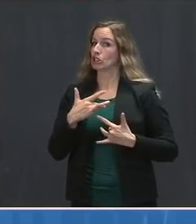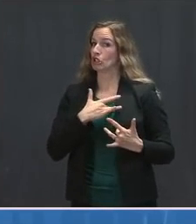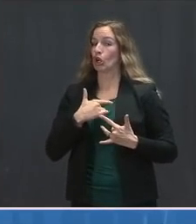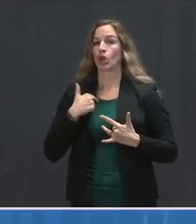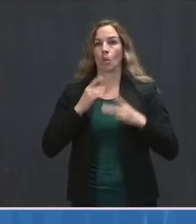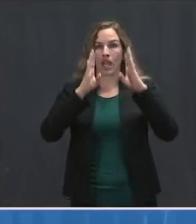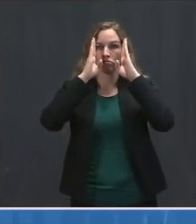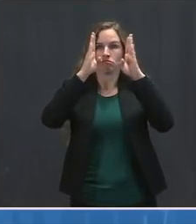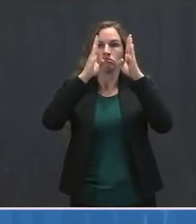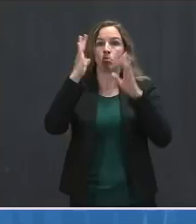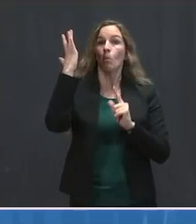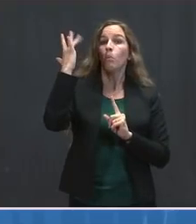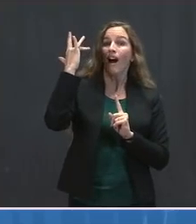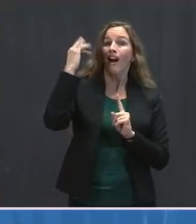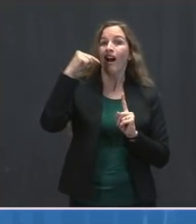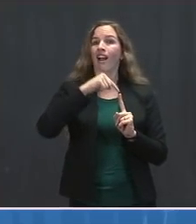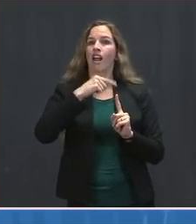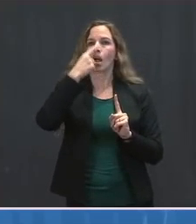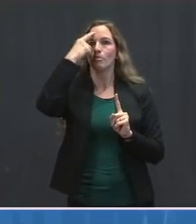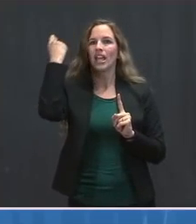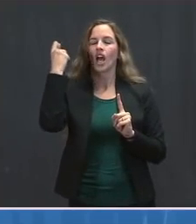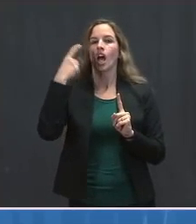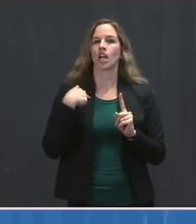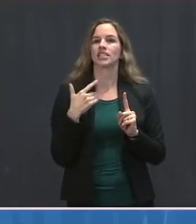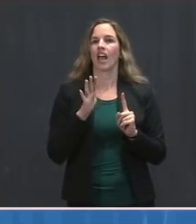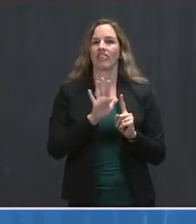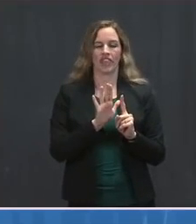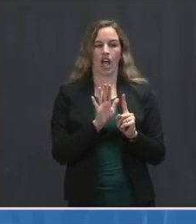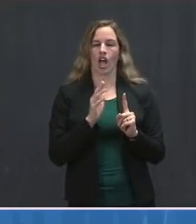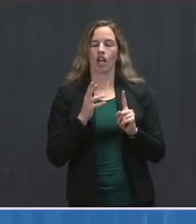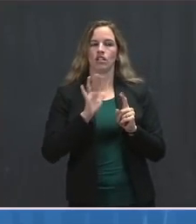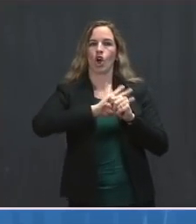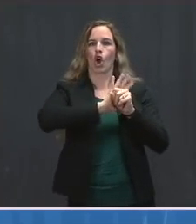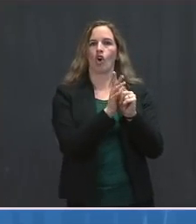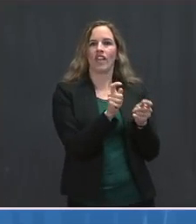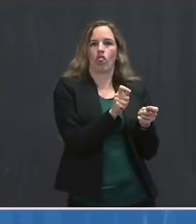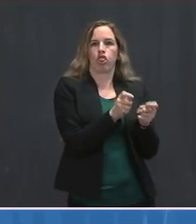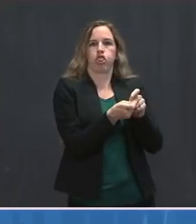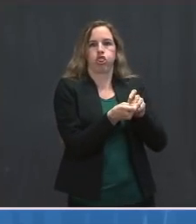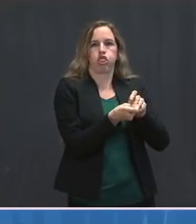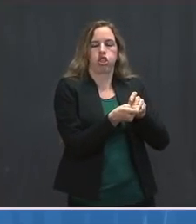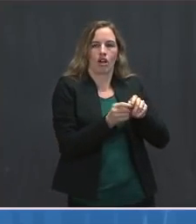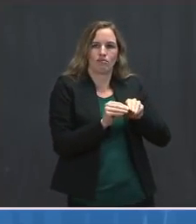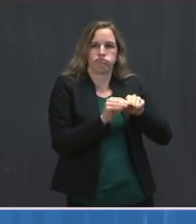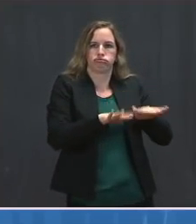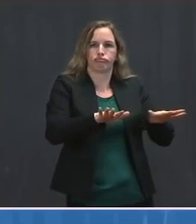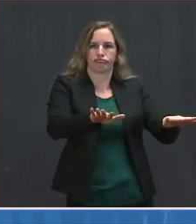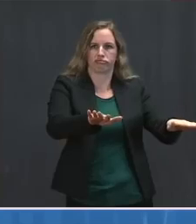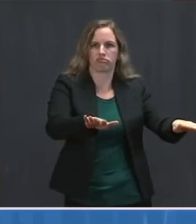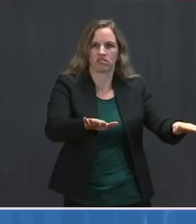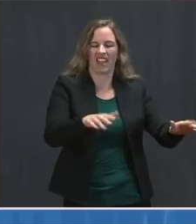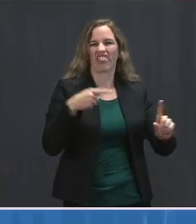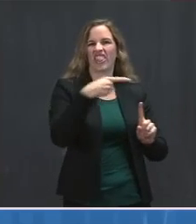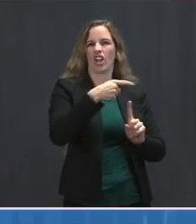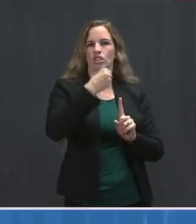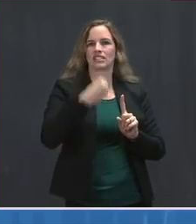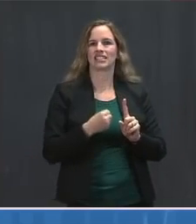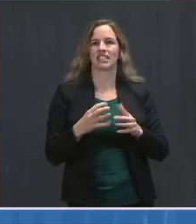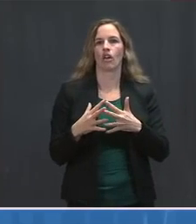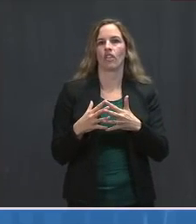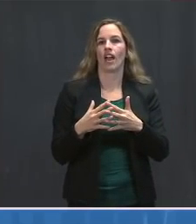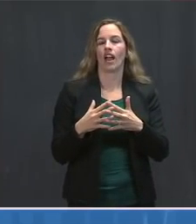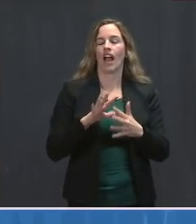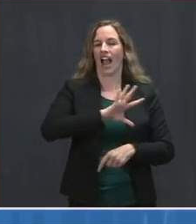because of the mutant and the lineage that is now dominant in the Republic of South Africa, namely the B-1